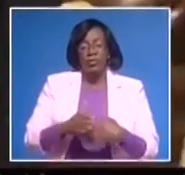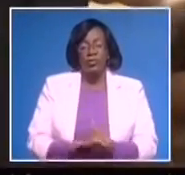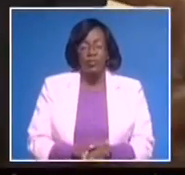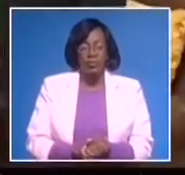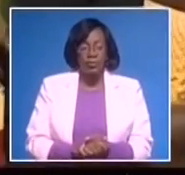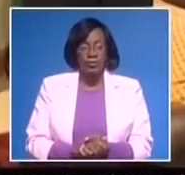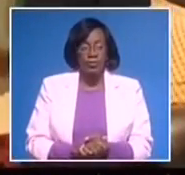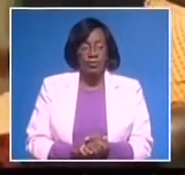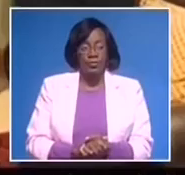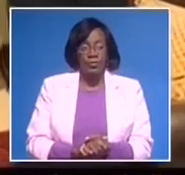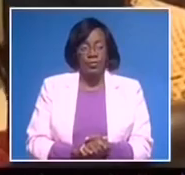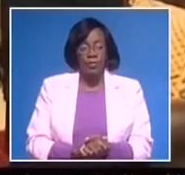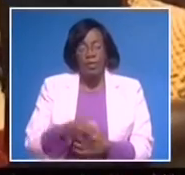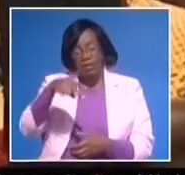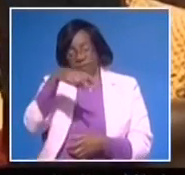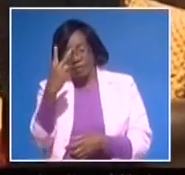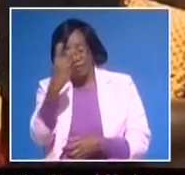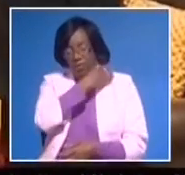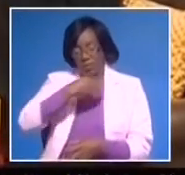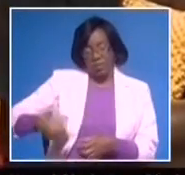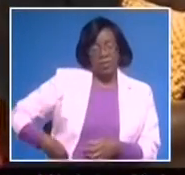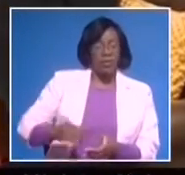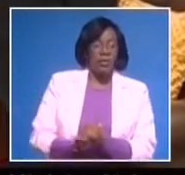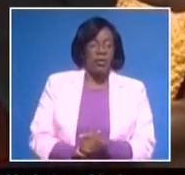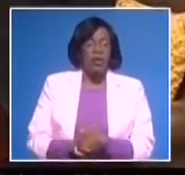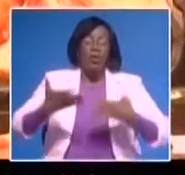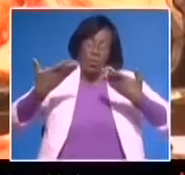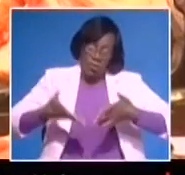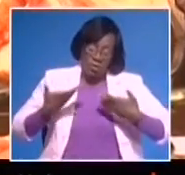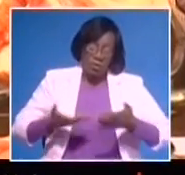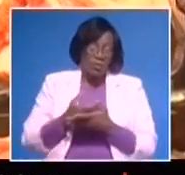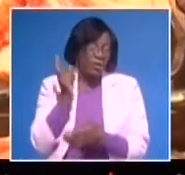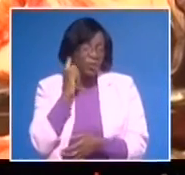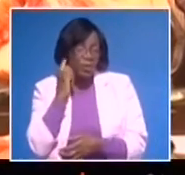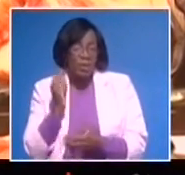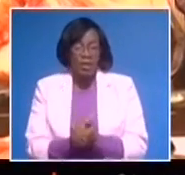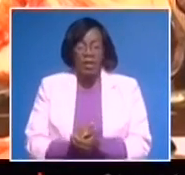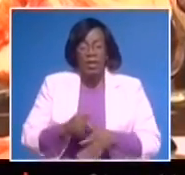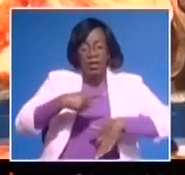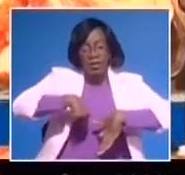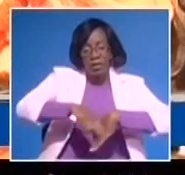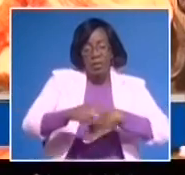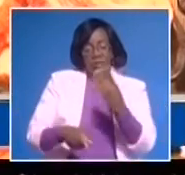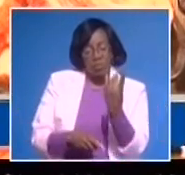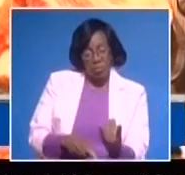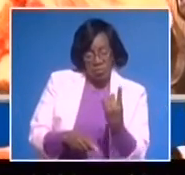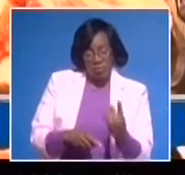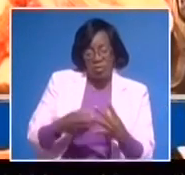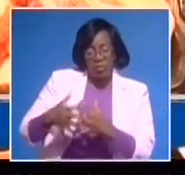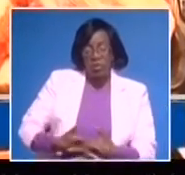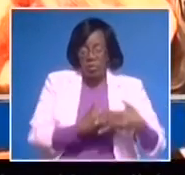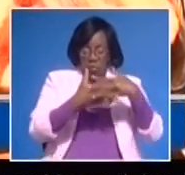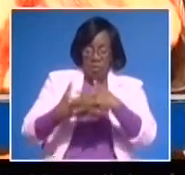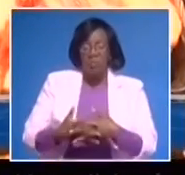Iambo was very pleased to hear that the export of beef and beef products to the U.S. is being finalized as he was the